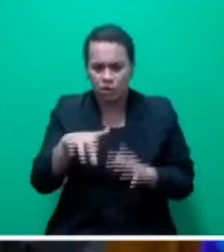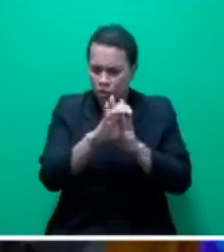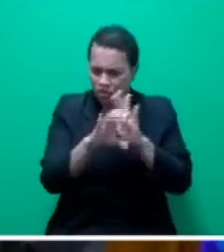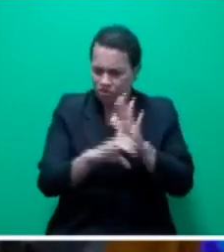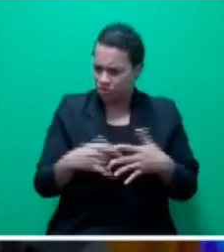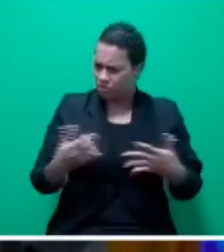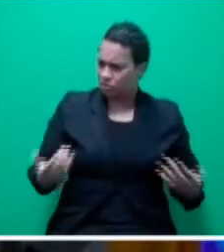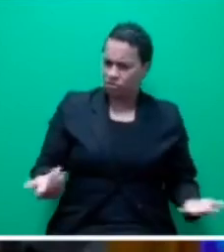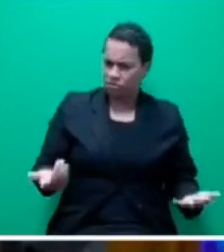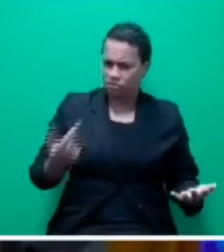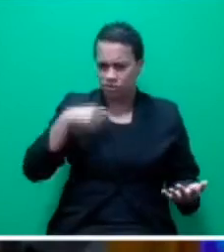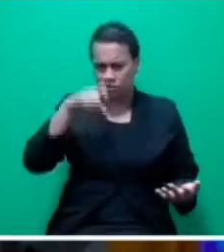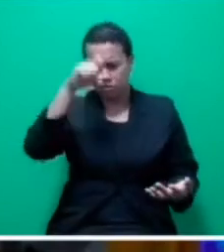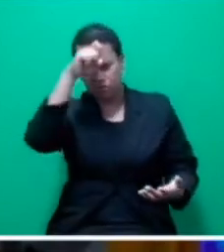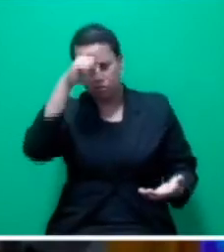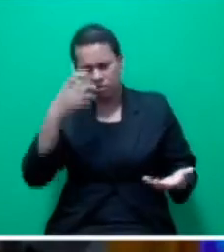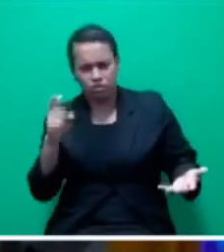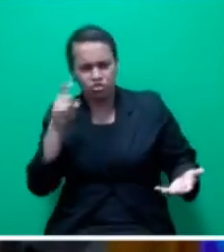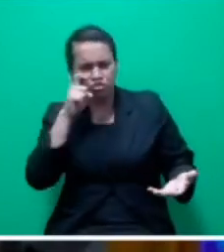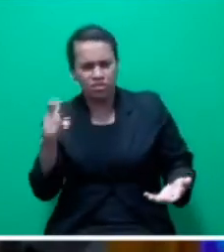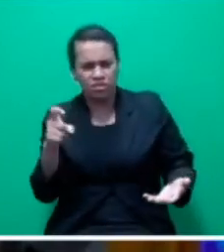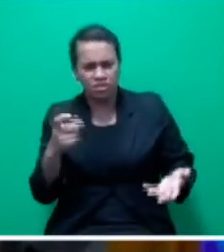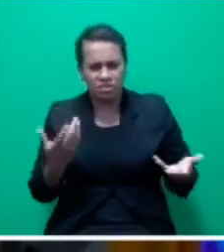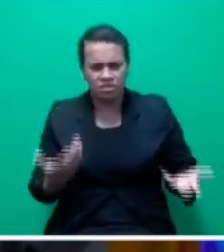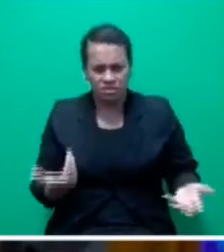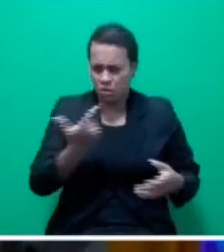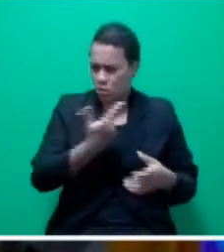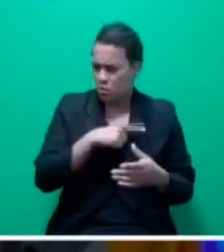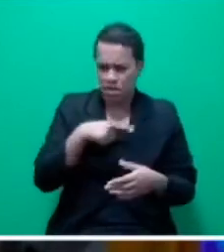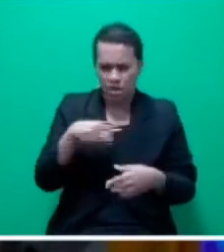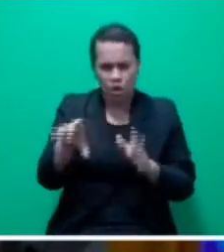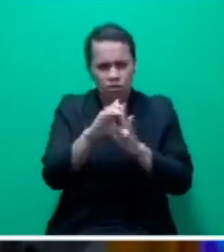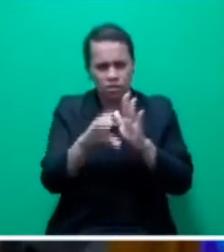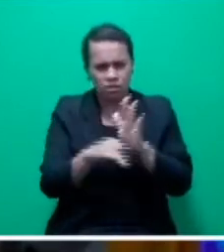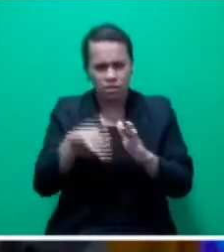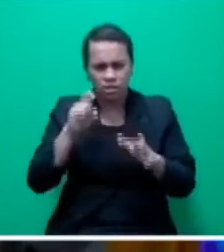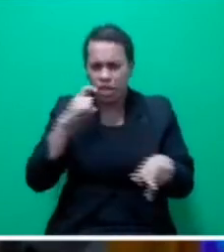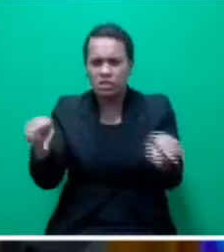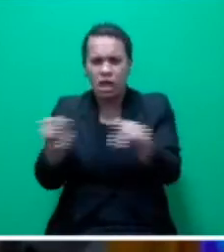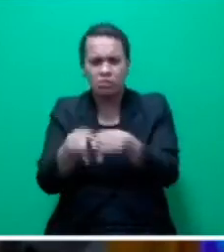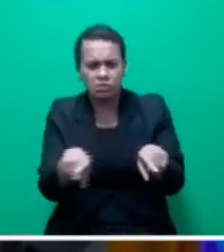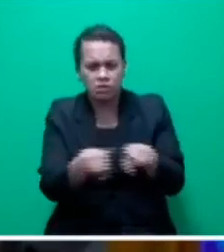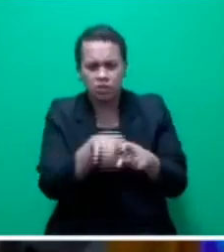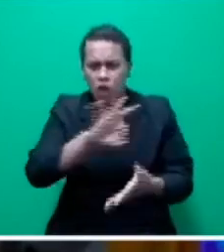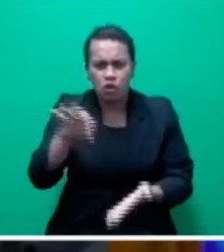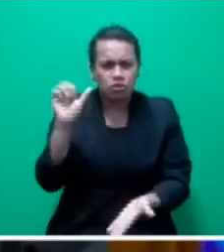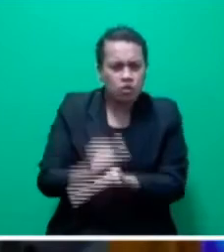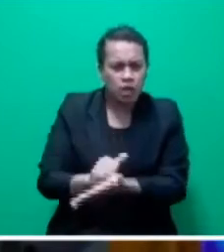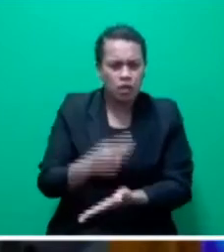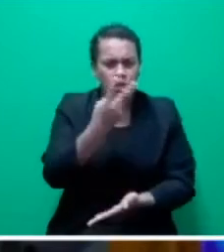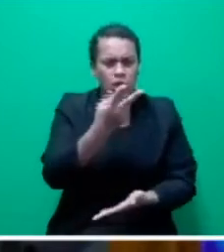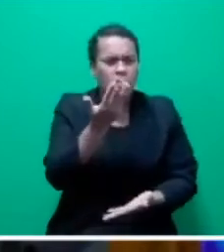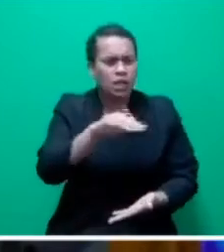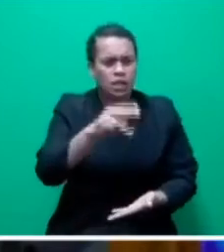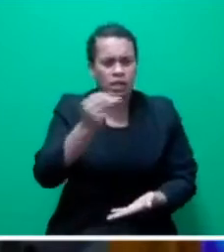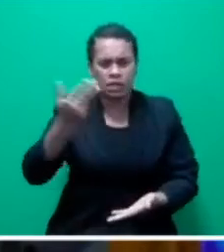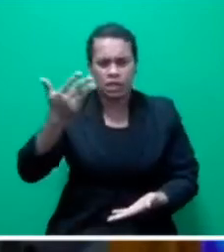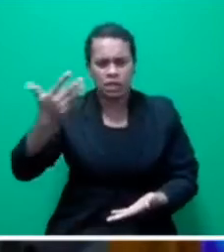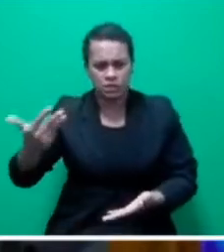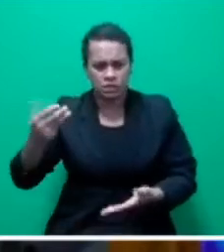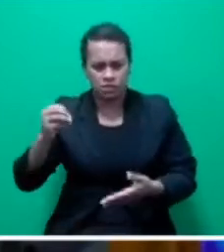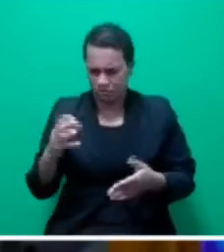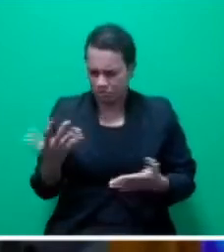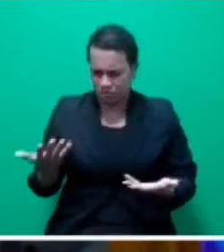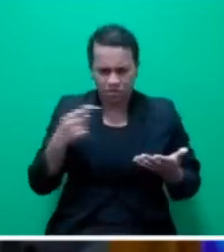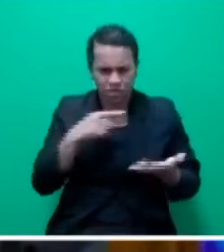despite having such a draconian constitution, similar to the unjust and feudalistic 1990 constitution that entrenched key positions,